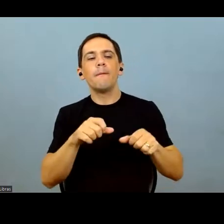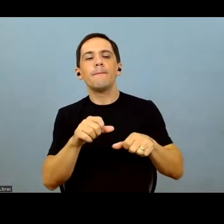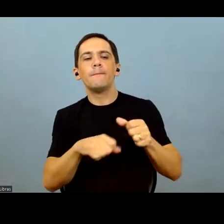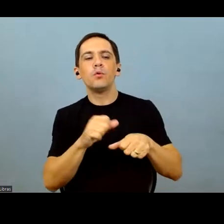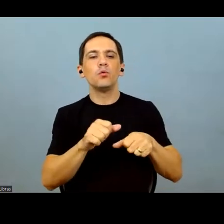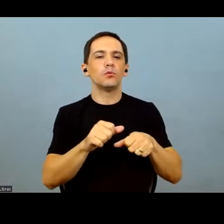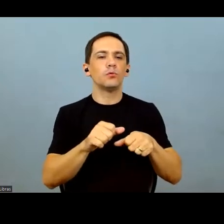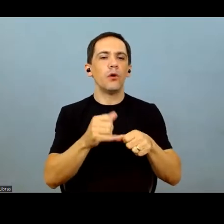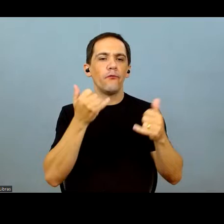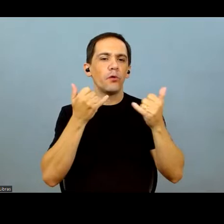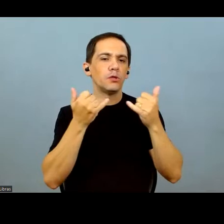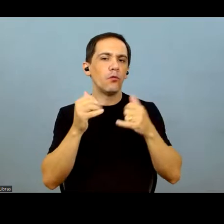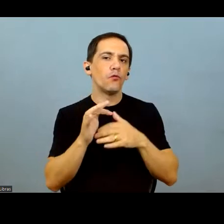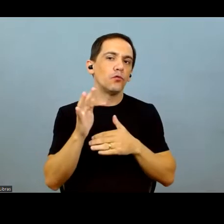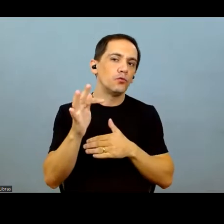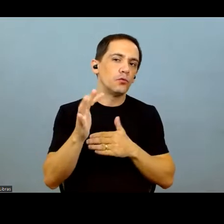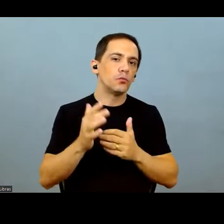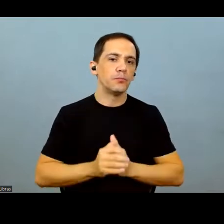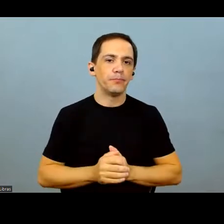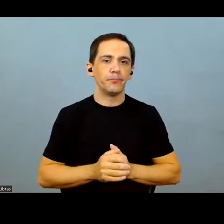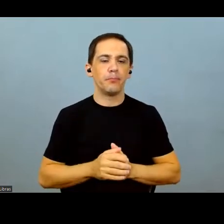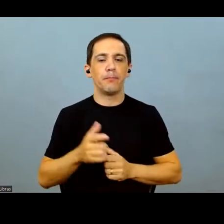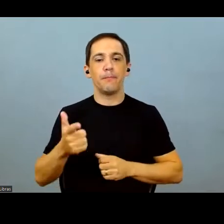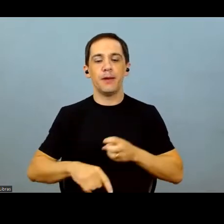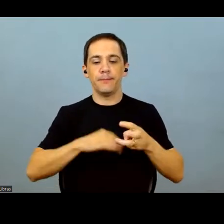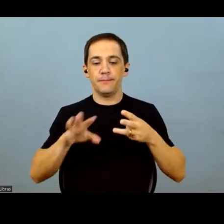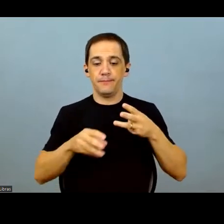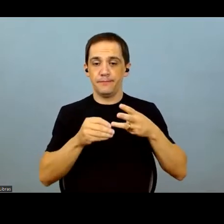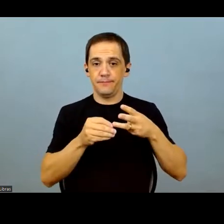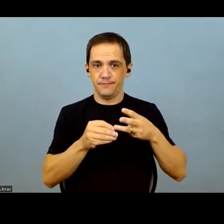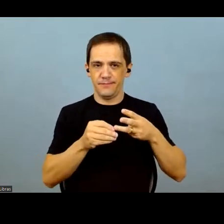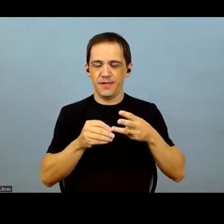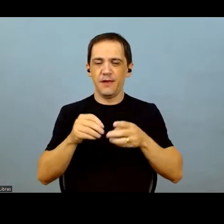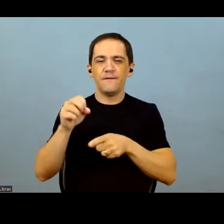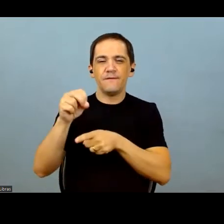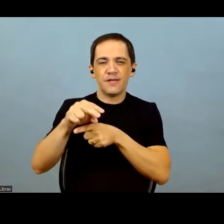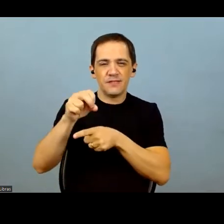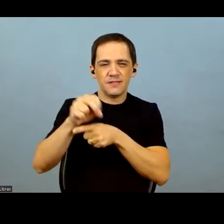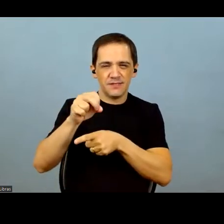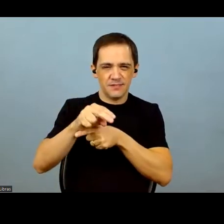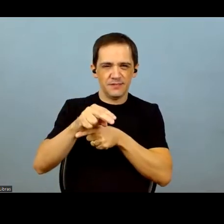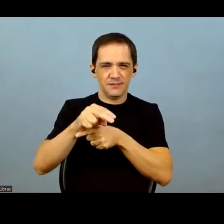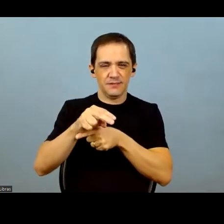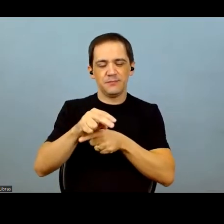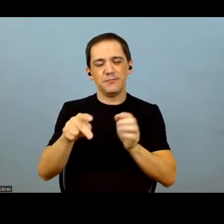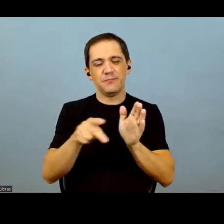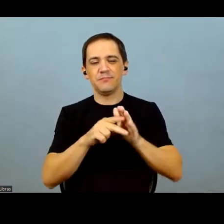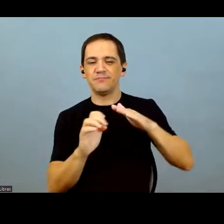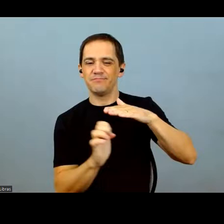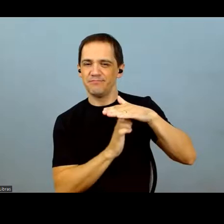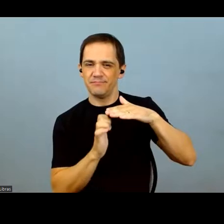scenario, more stress scenario? And secondly, in relation to your use of